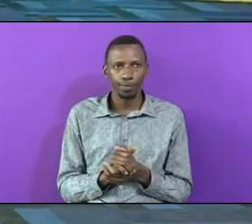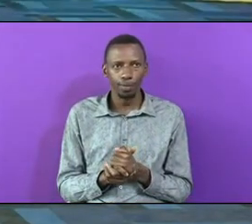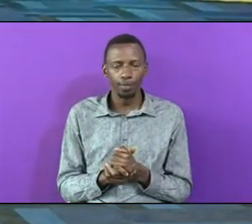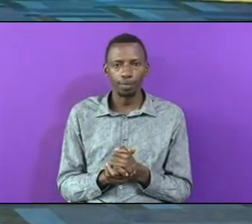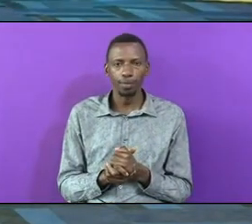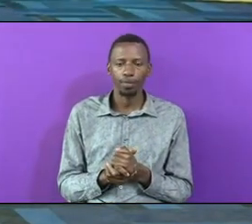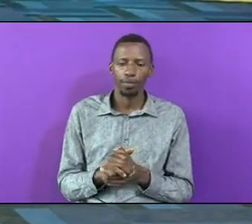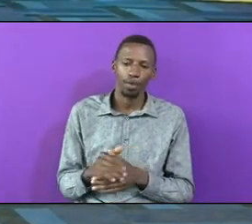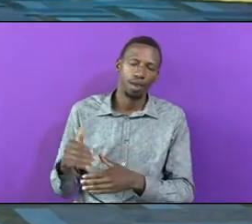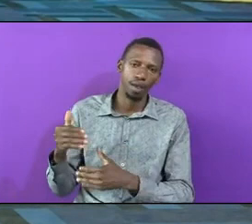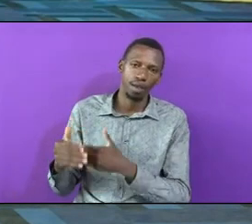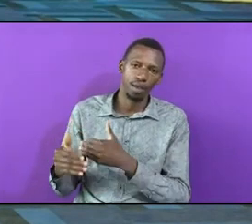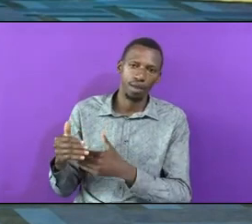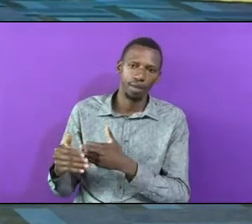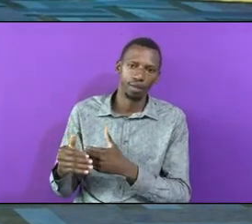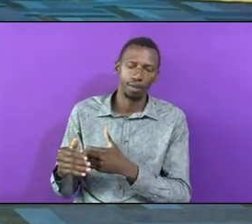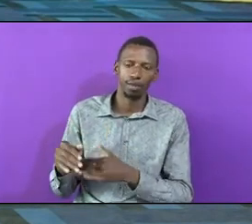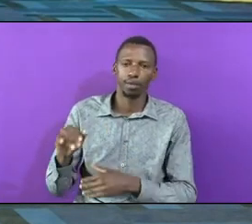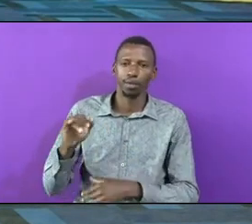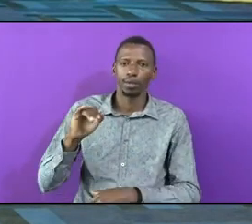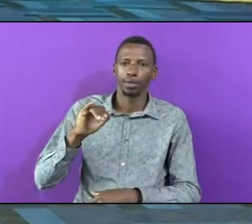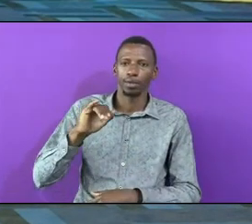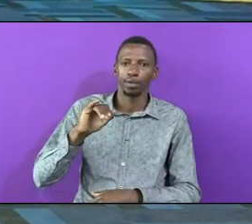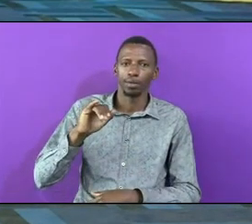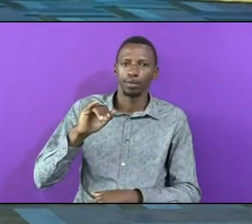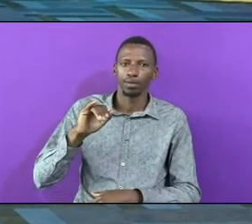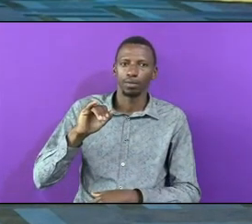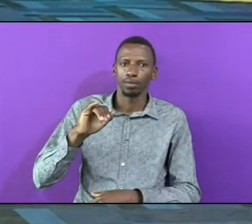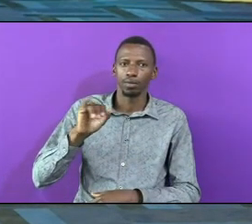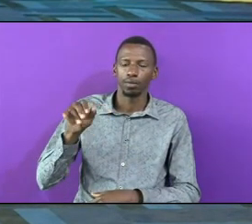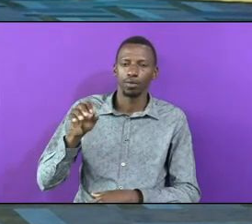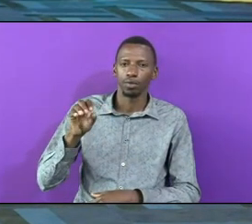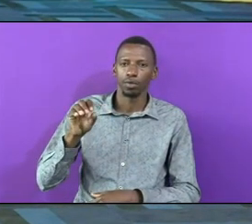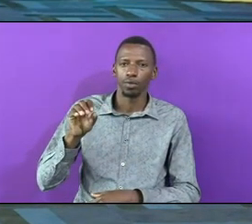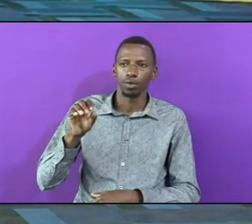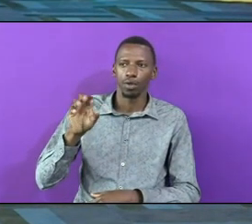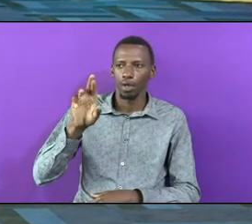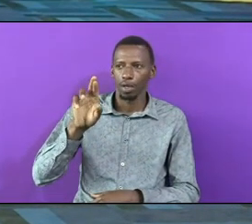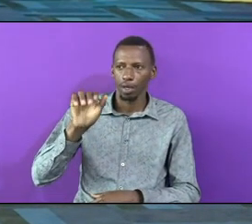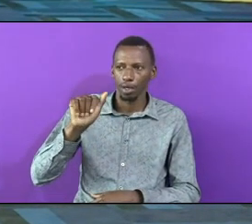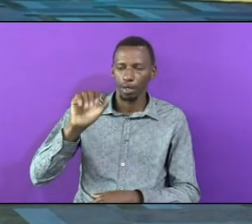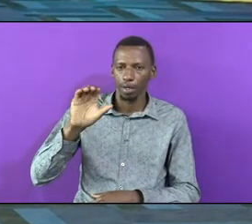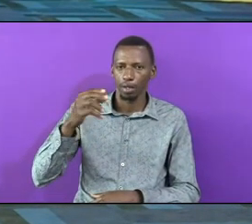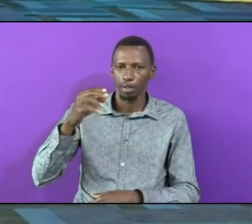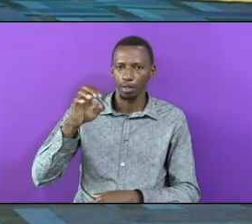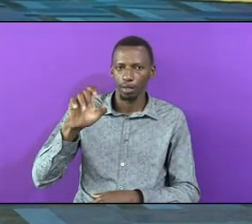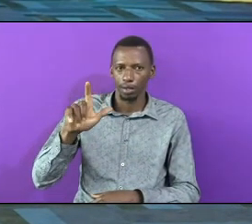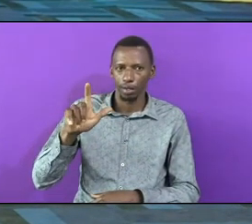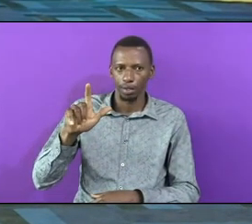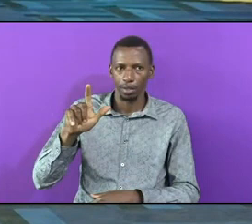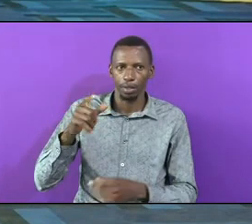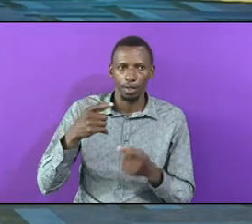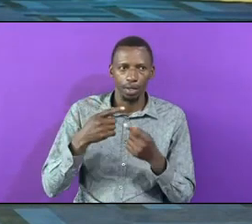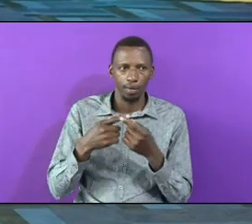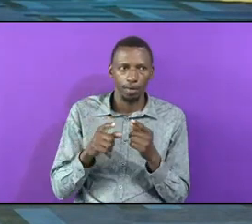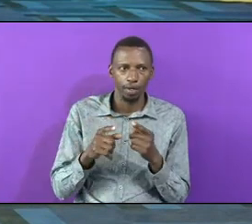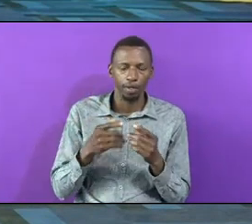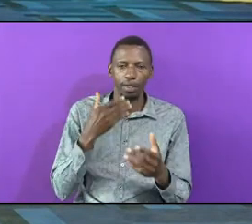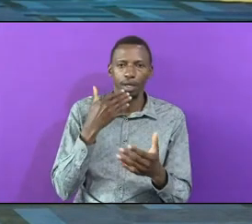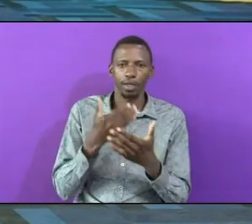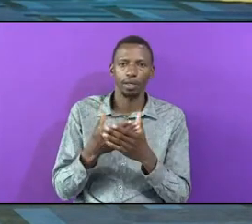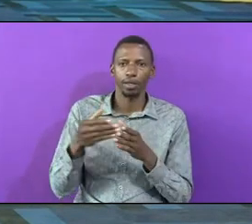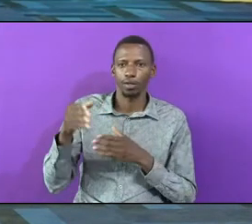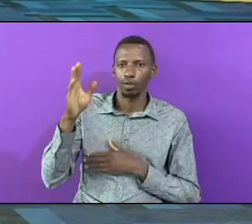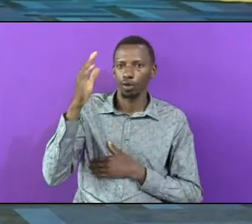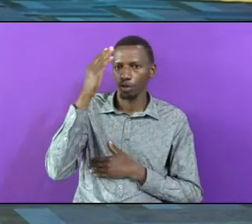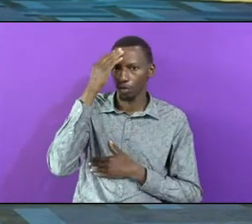Next To Him Is Joseph And Rachel The One He Loved But I Thank God Because God